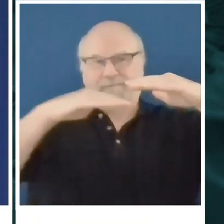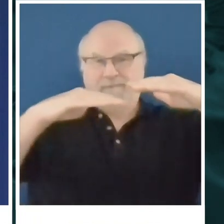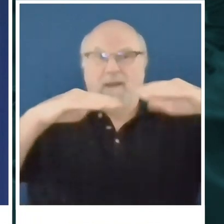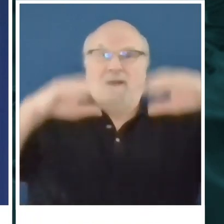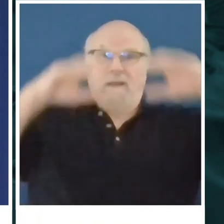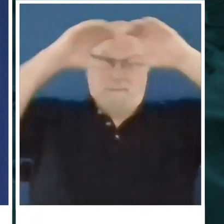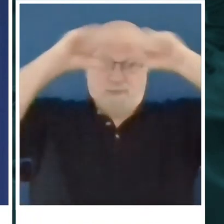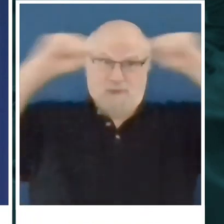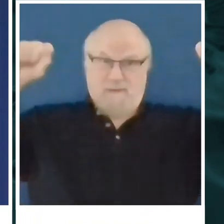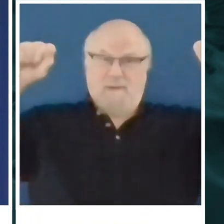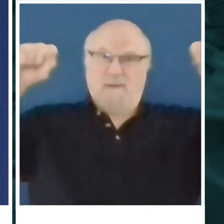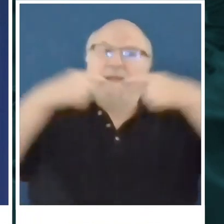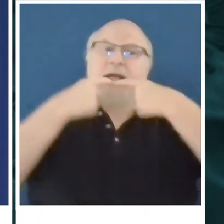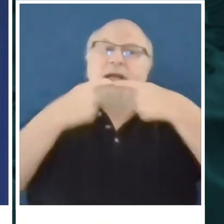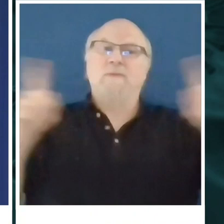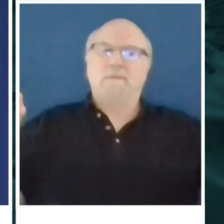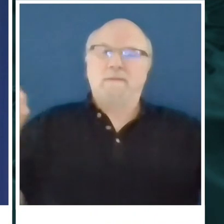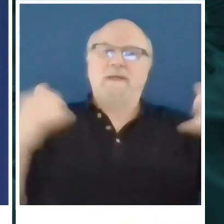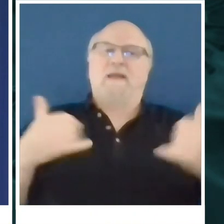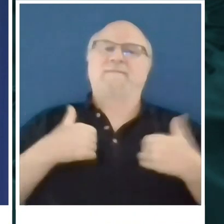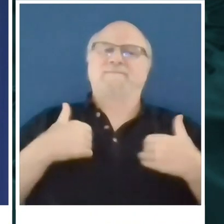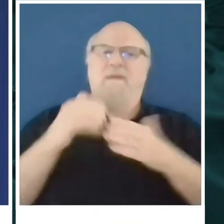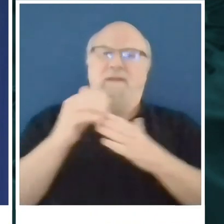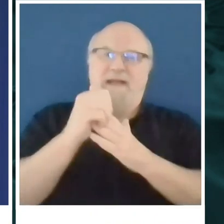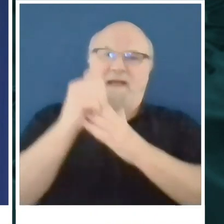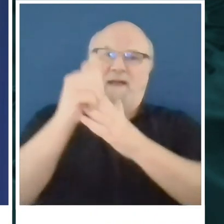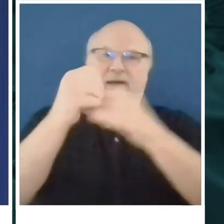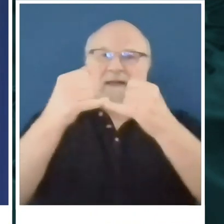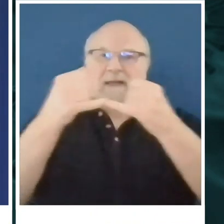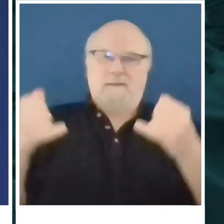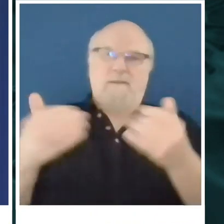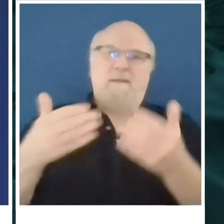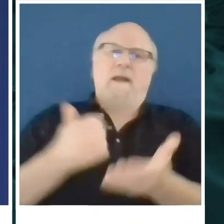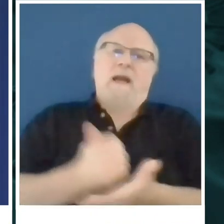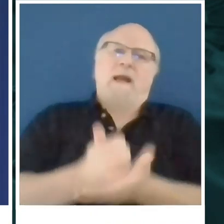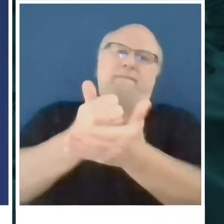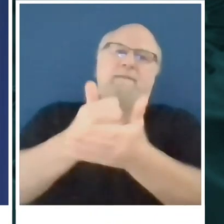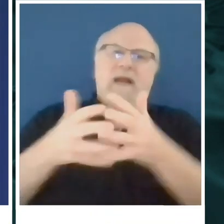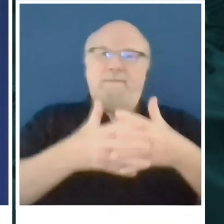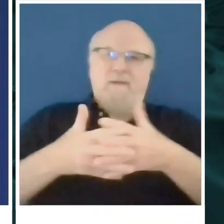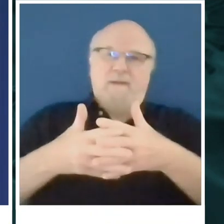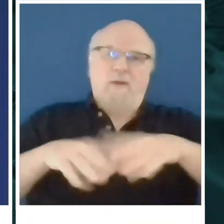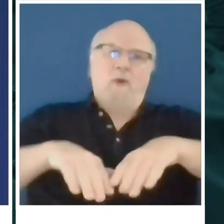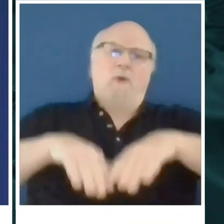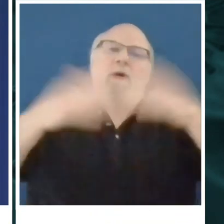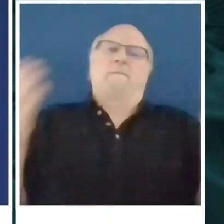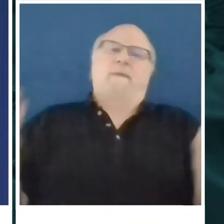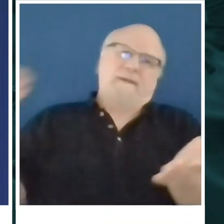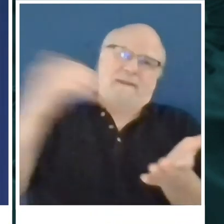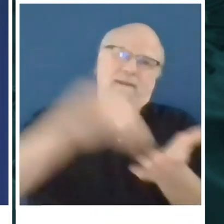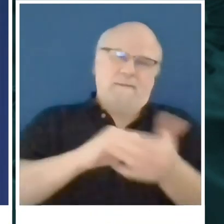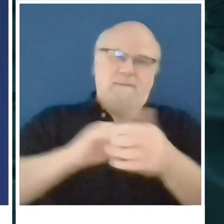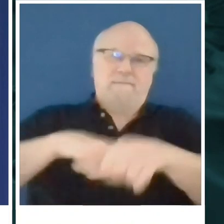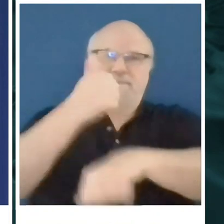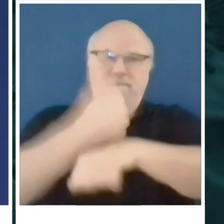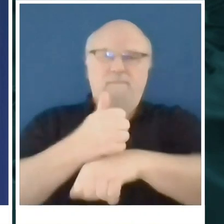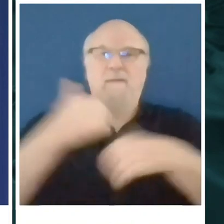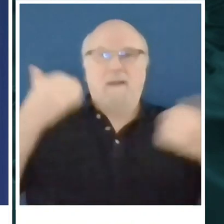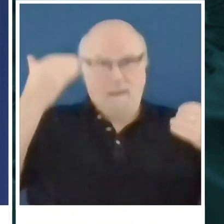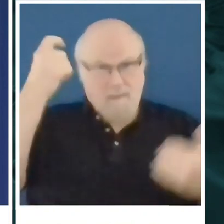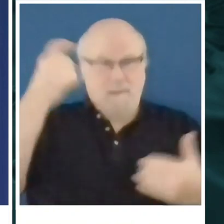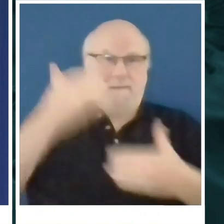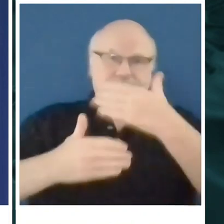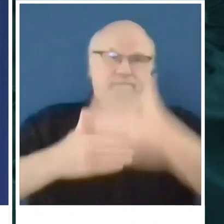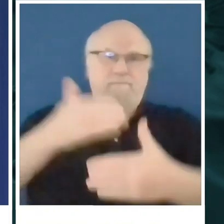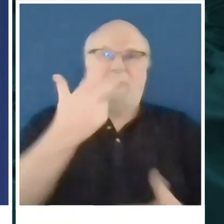announced guidelines for opening up America. Again, a three-phased approach to reopening our economies and getting people back to work while